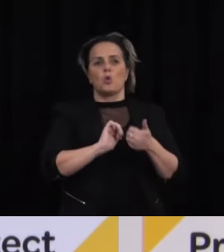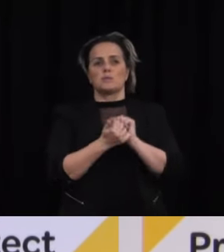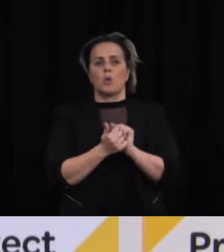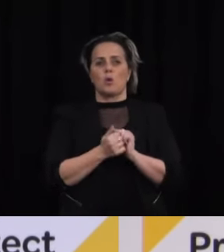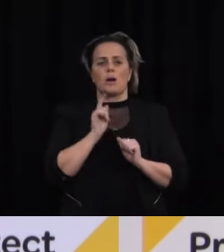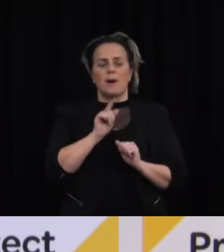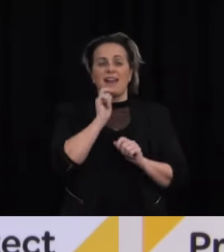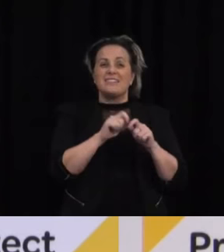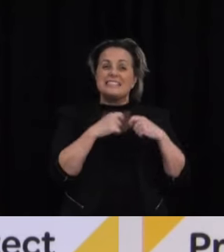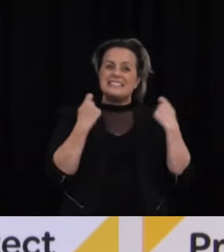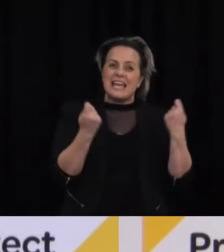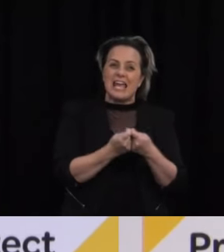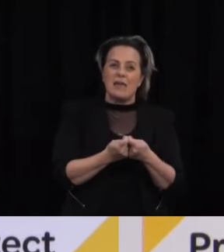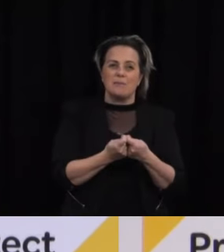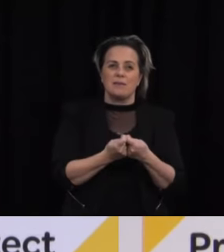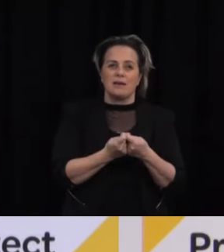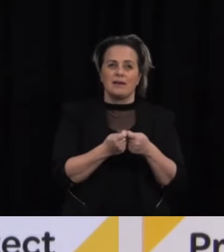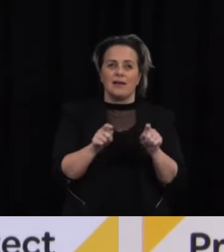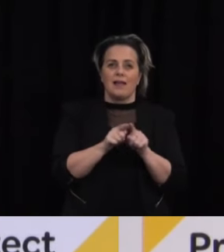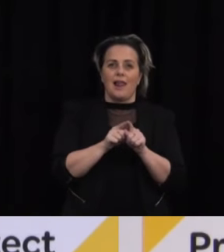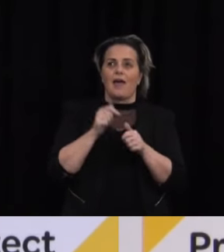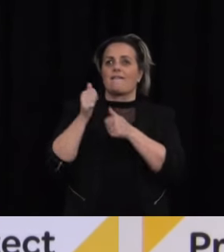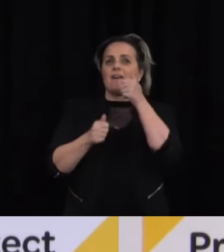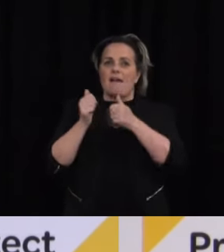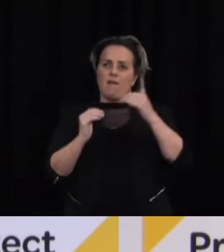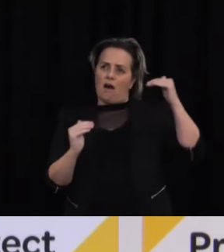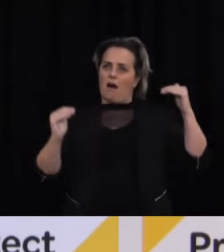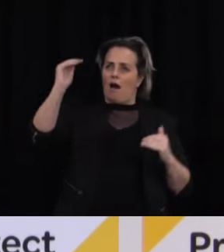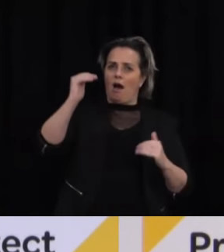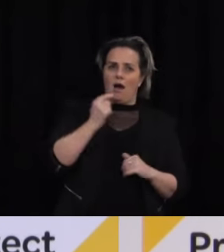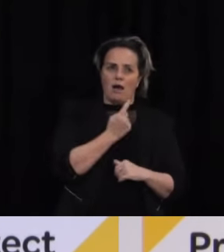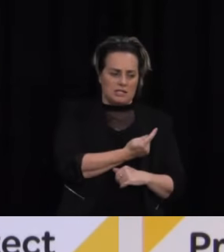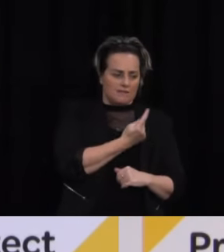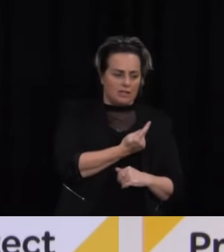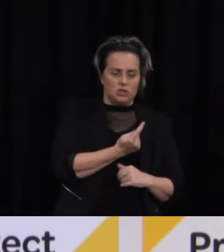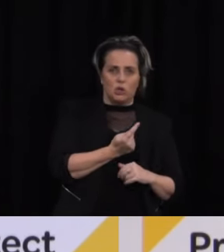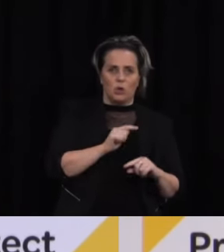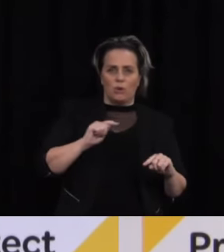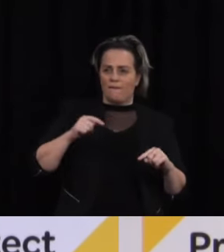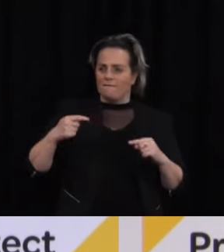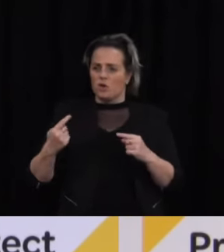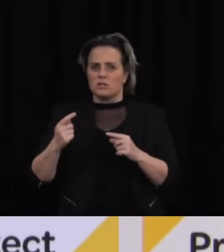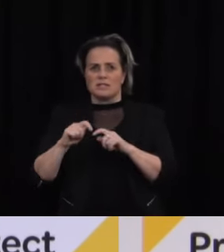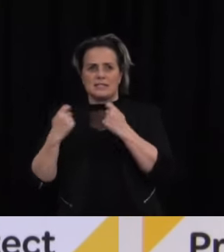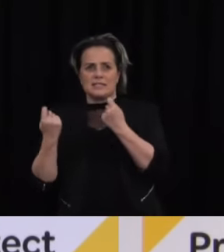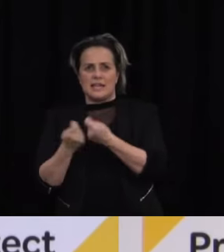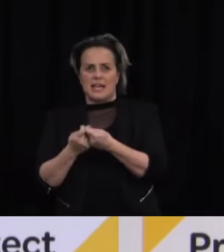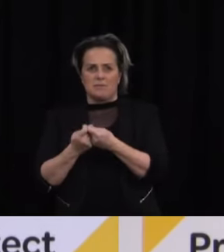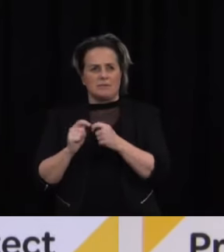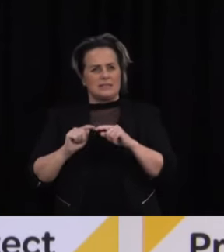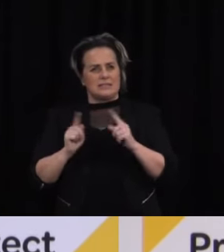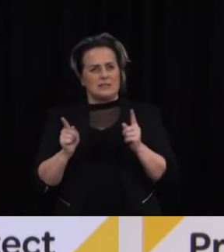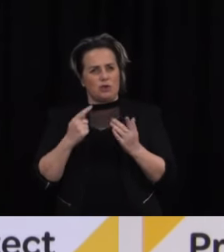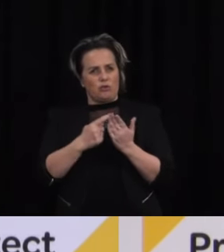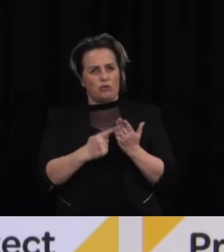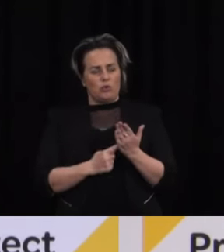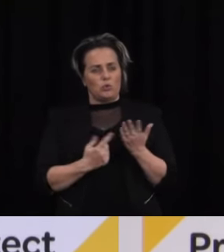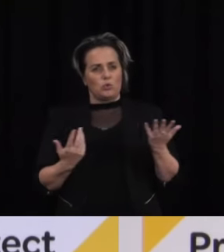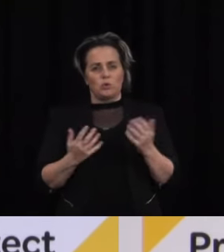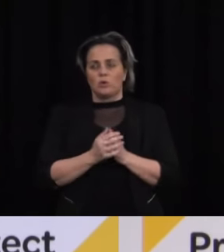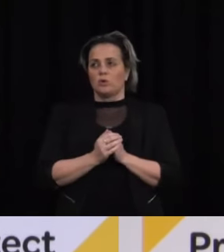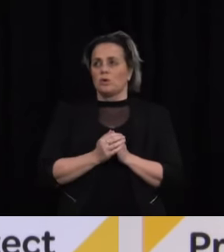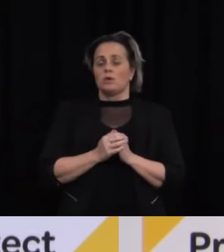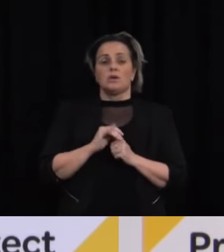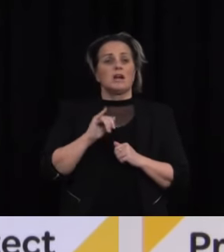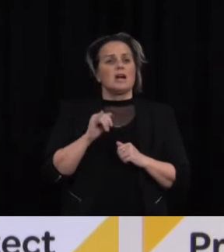whereas a sports team is able to do that because they have different criteria? Look, I think one of the things I'd be concerned about here is a suggestion that just